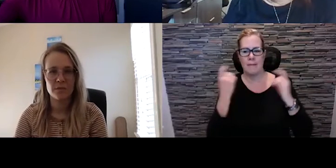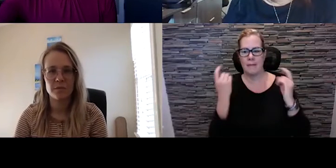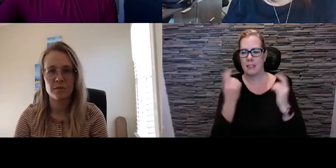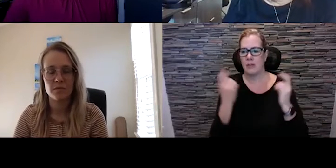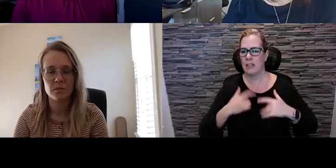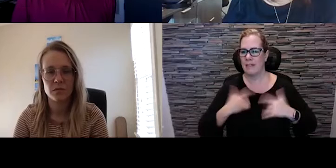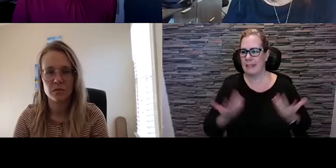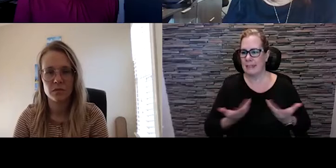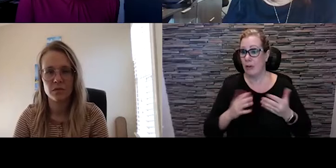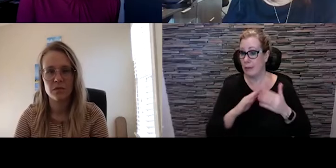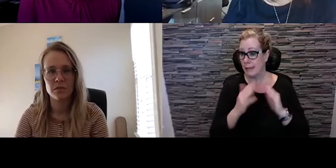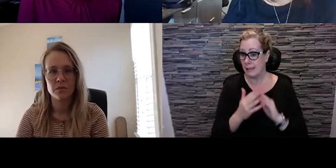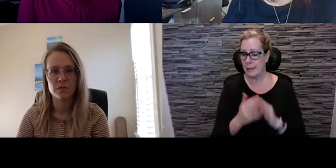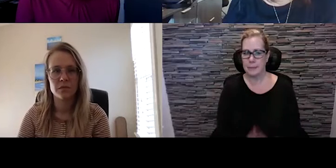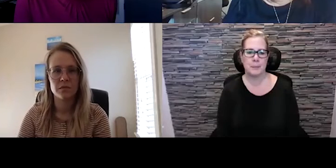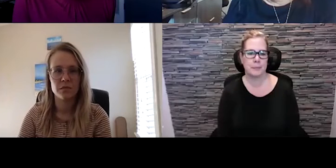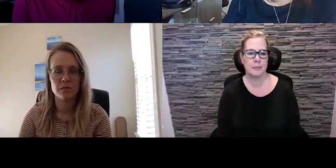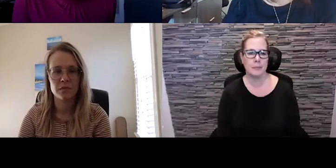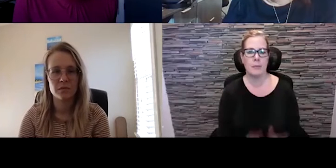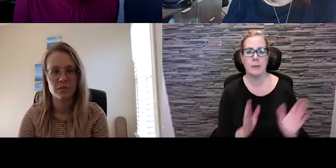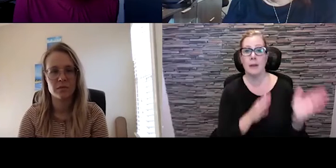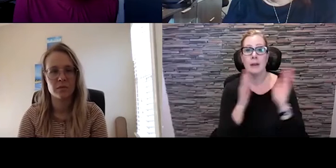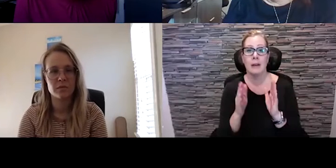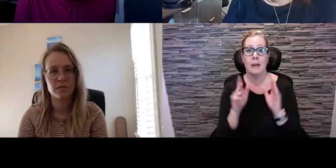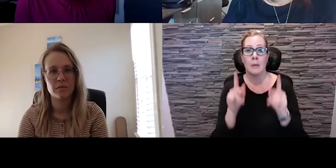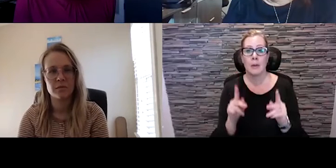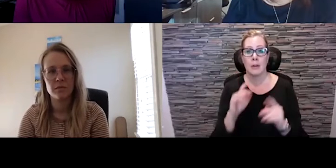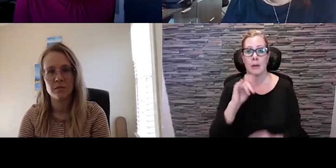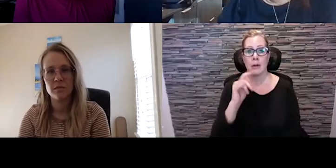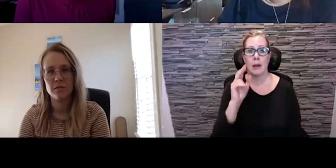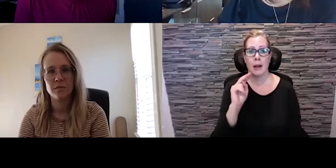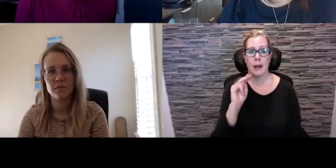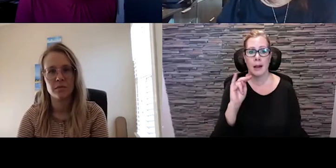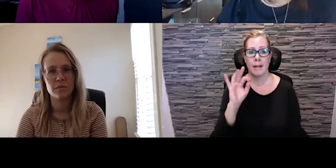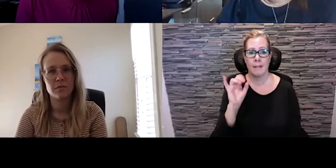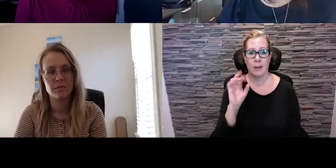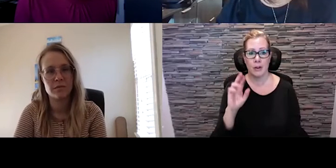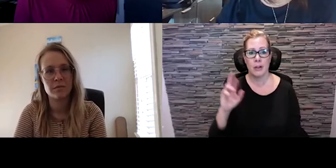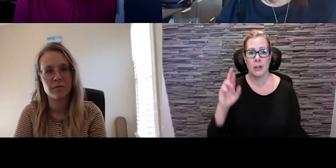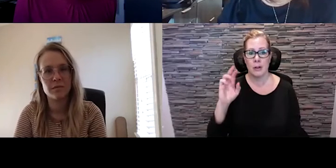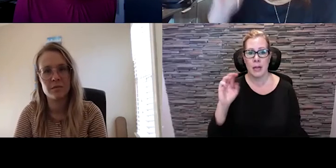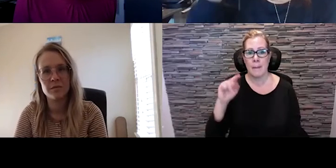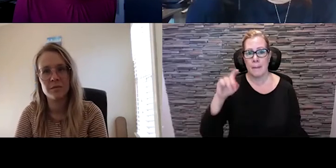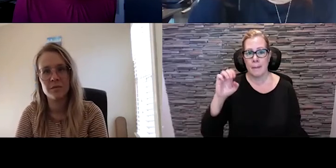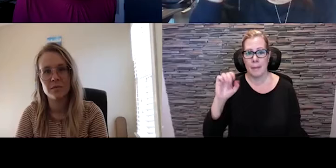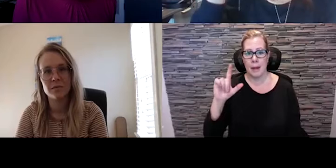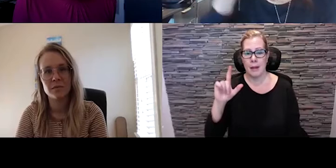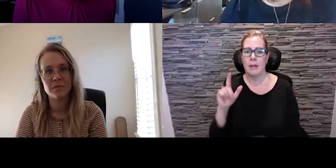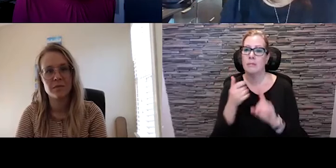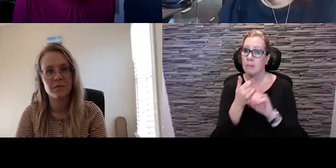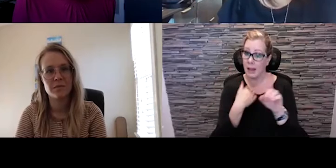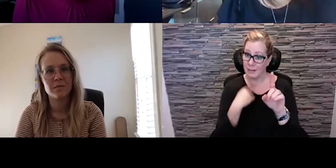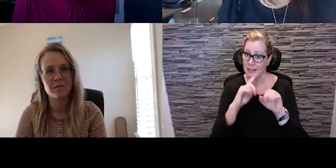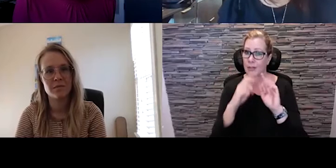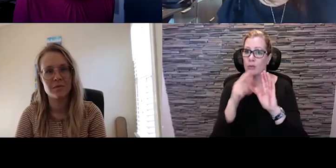The next panelist that we have is Jennifer Rempel. Jennifer Rempel joins us, wears many hats,